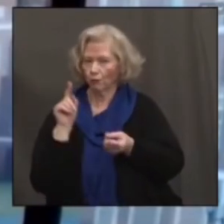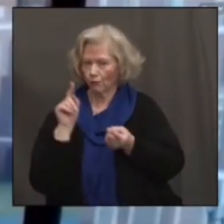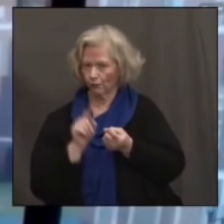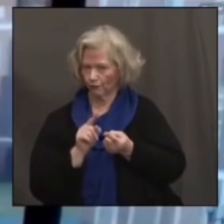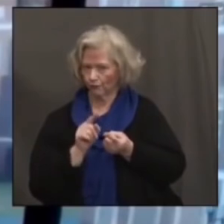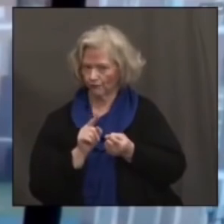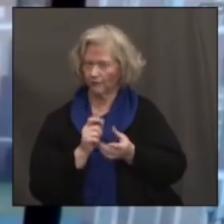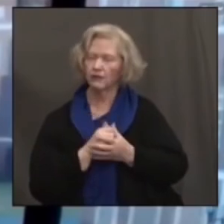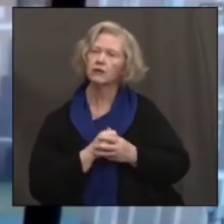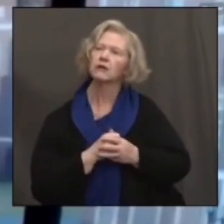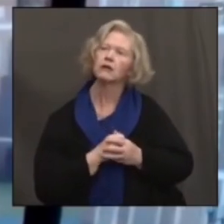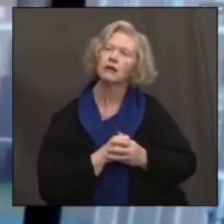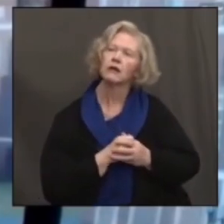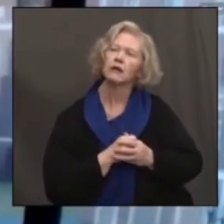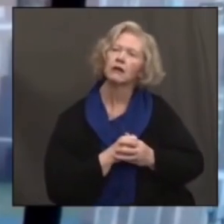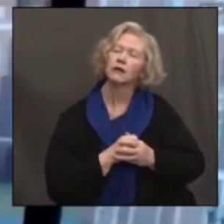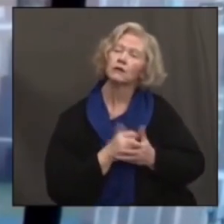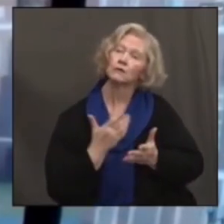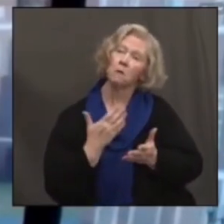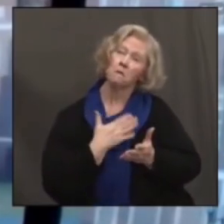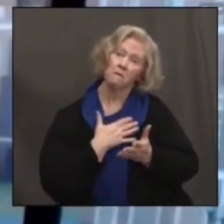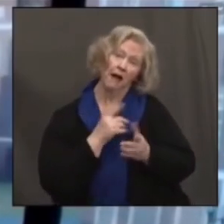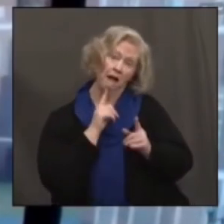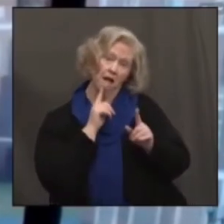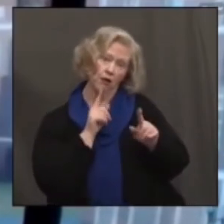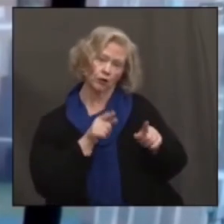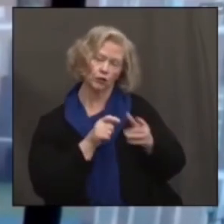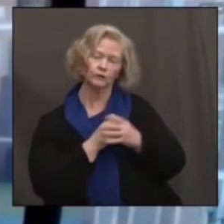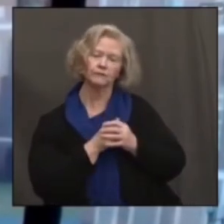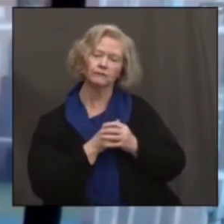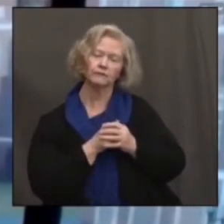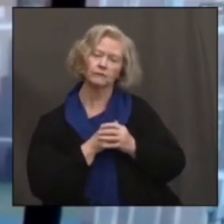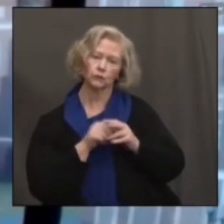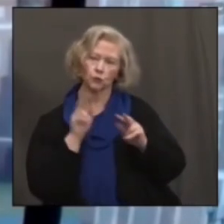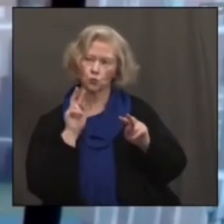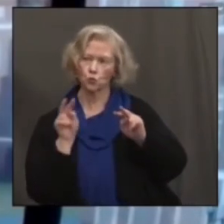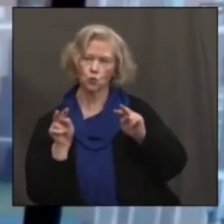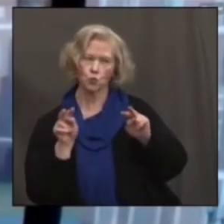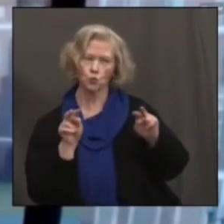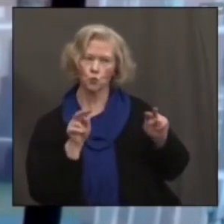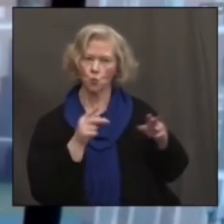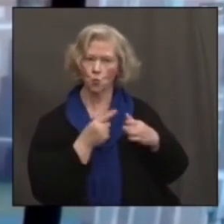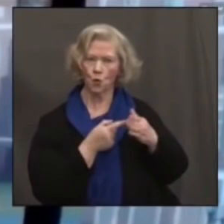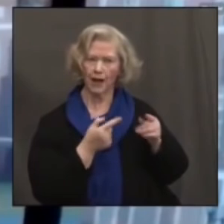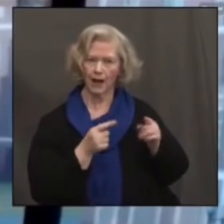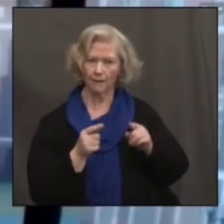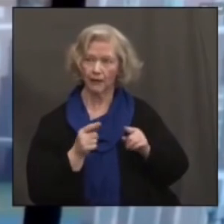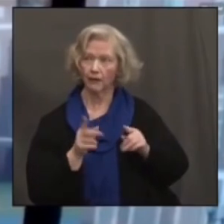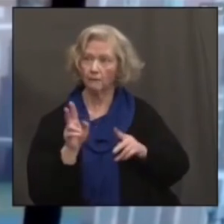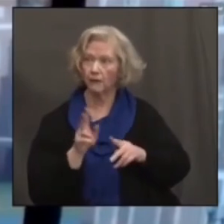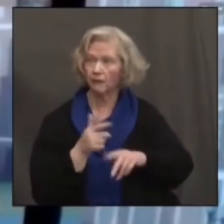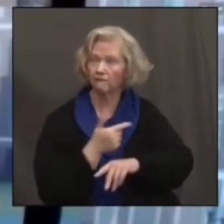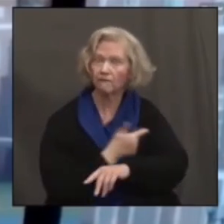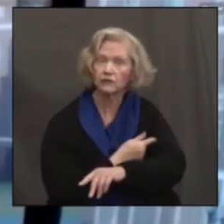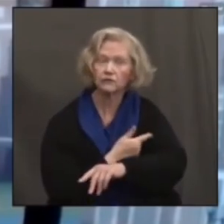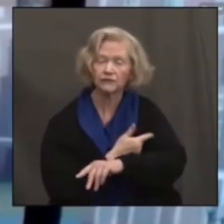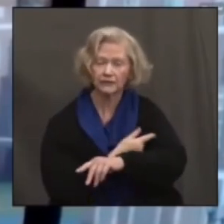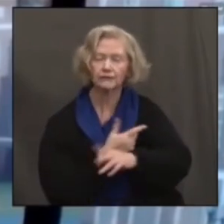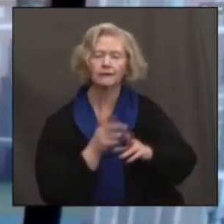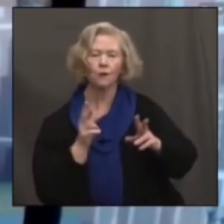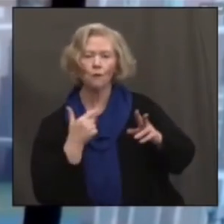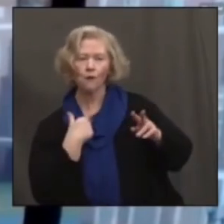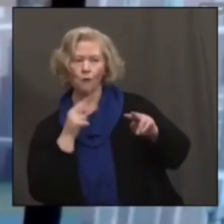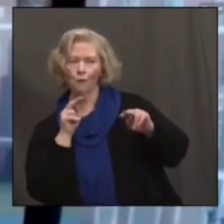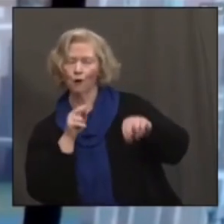I think the answer to this is what's happening in terms of getting vaccinations. It is a race against